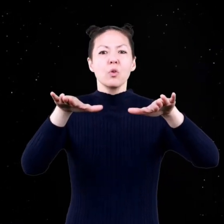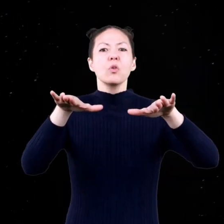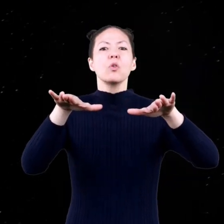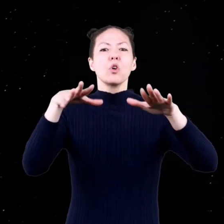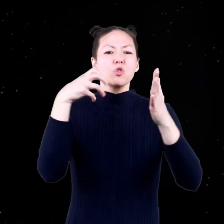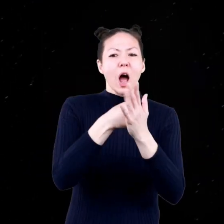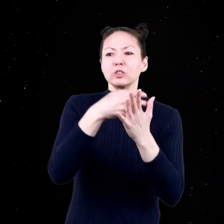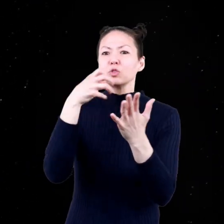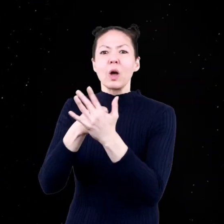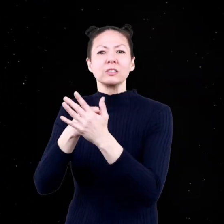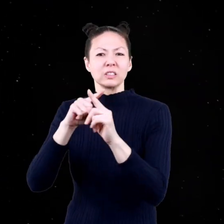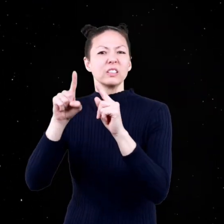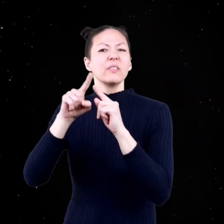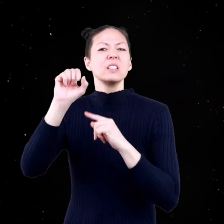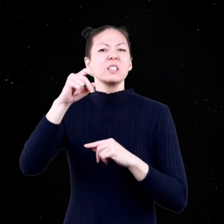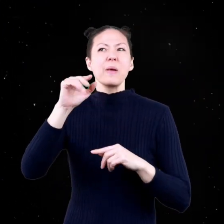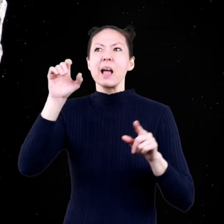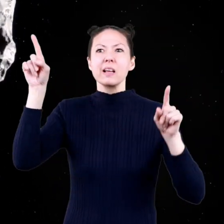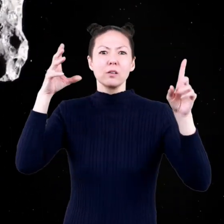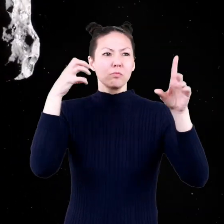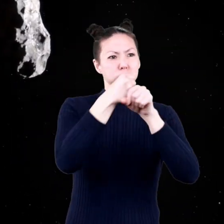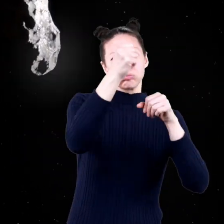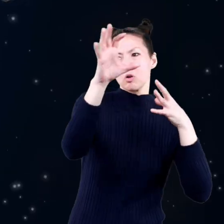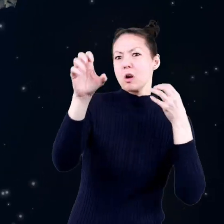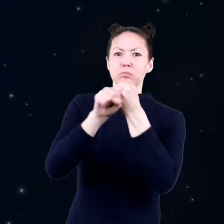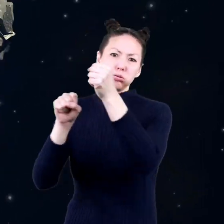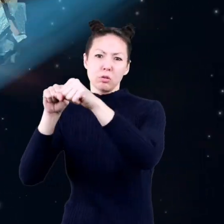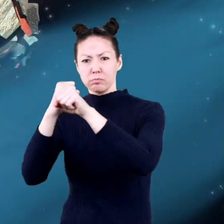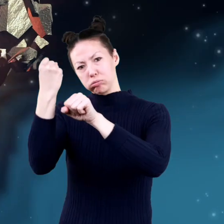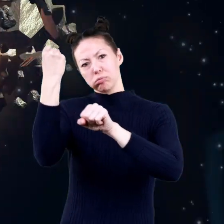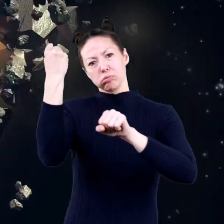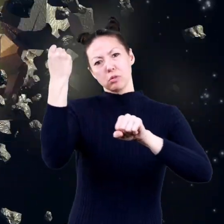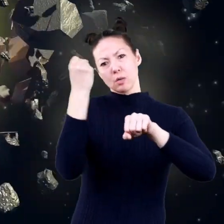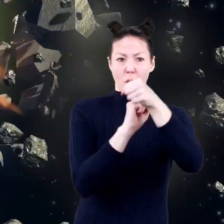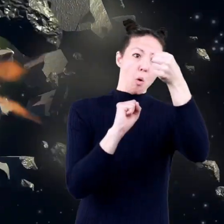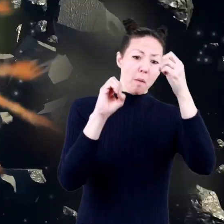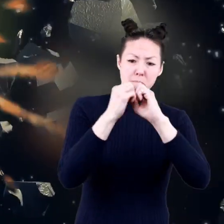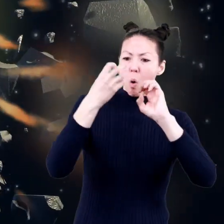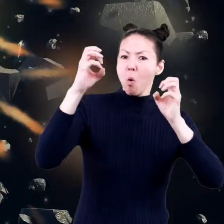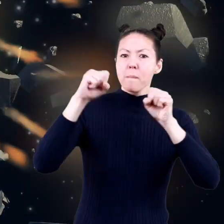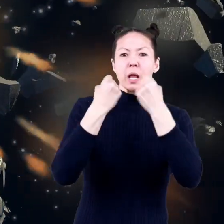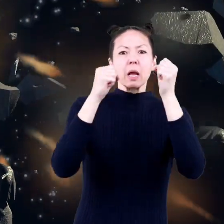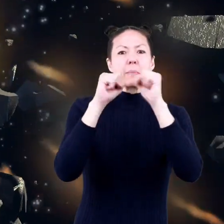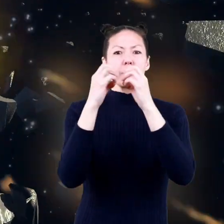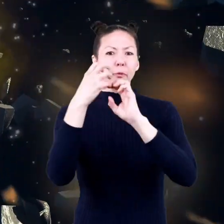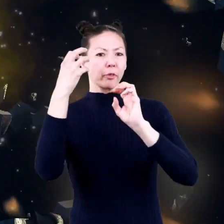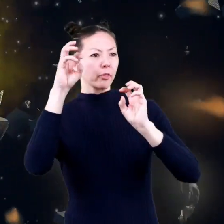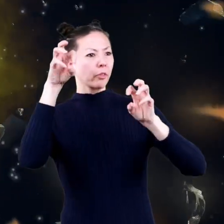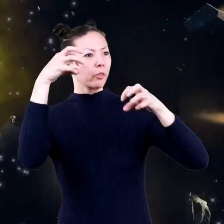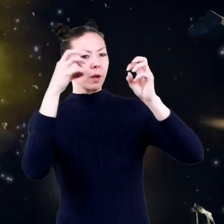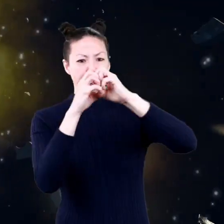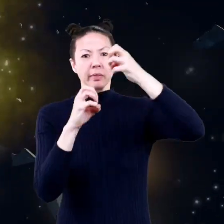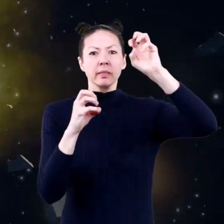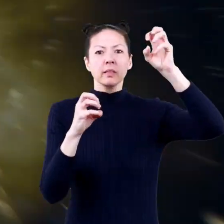asteroids crash into other objects in space. And when they crash, they often break into smaller pieces.